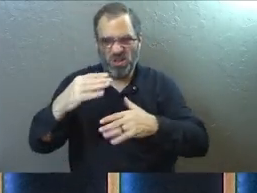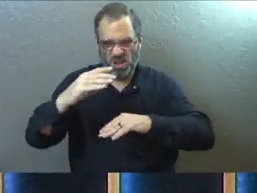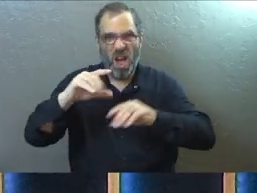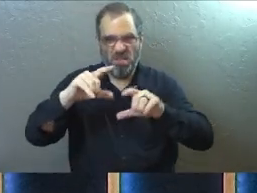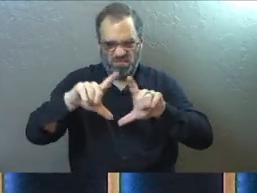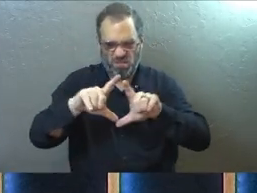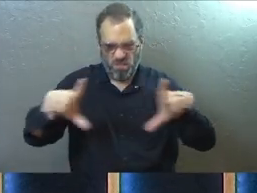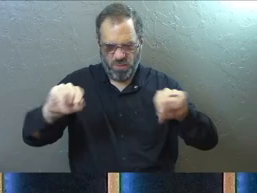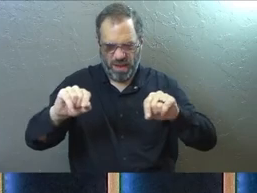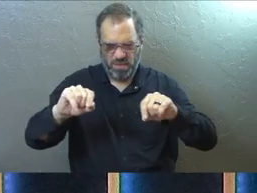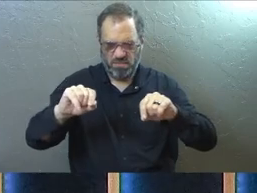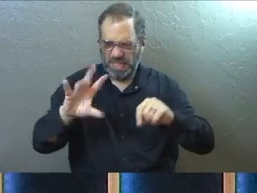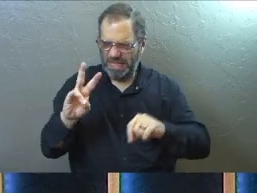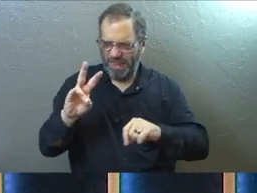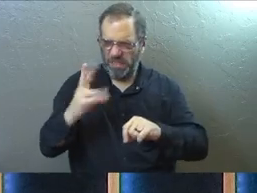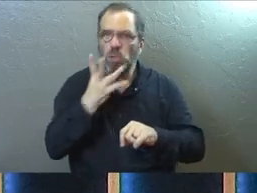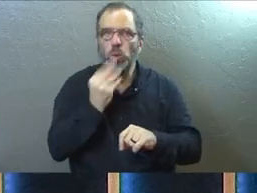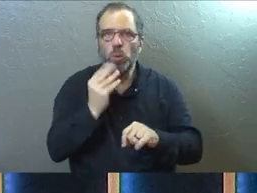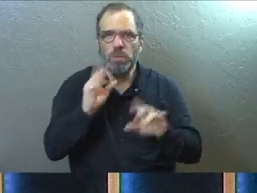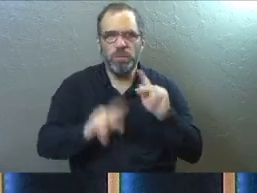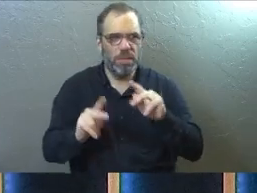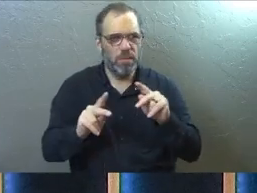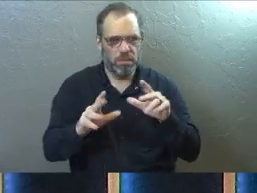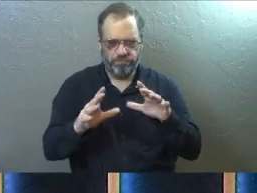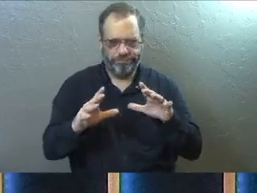that they hid, I think seven Jews behind.